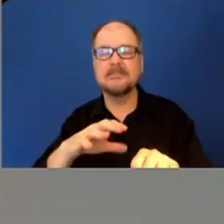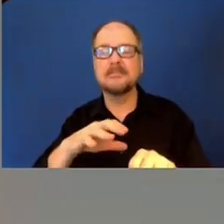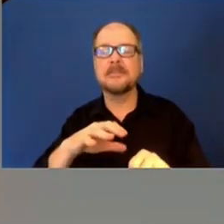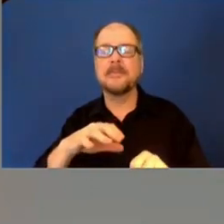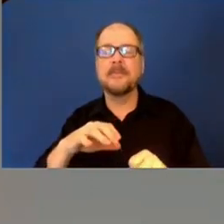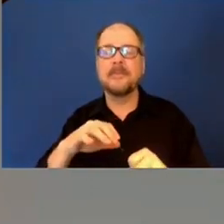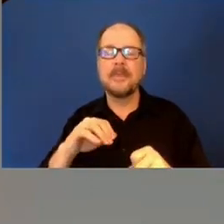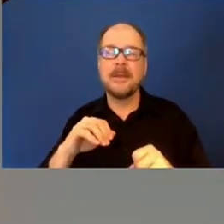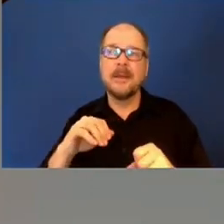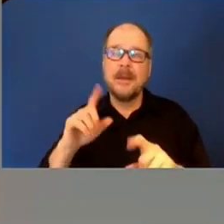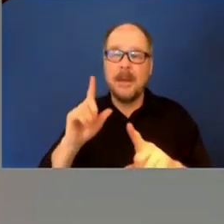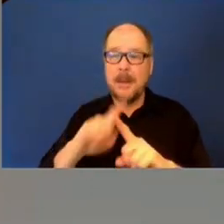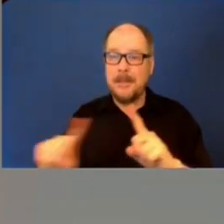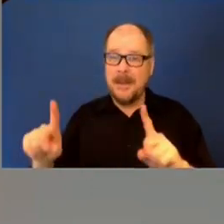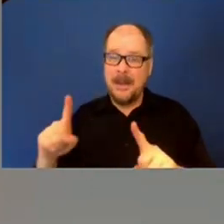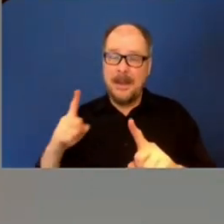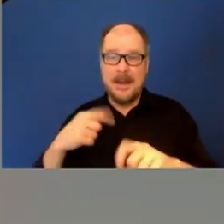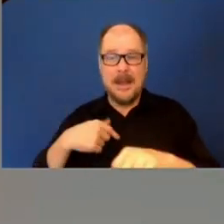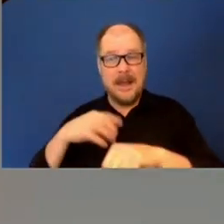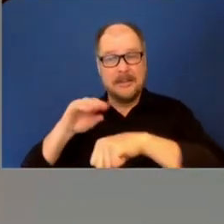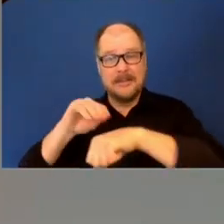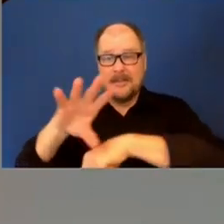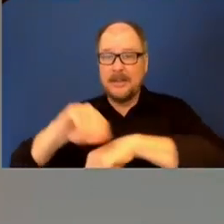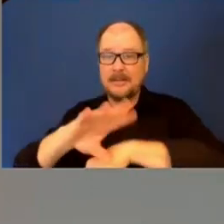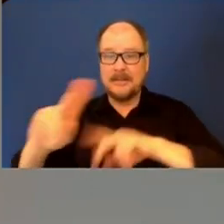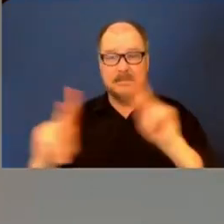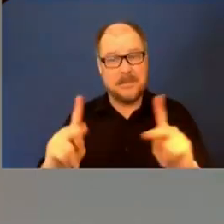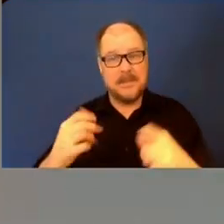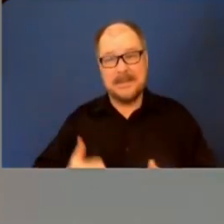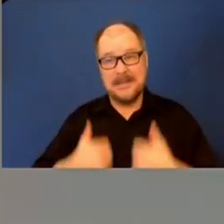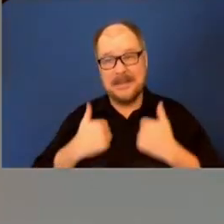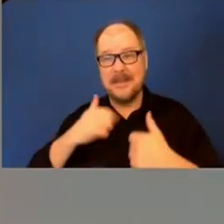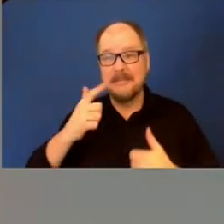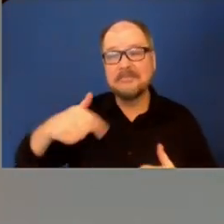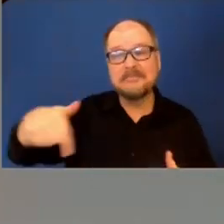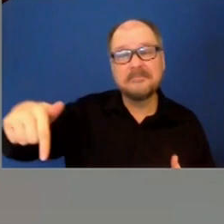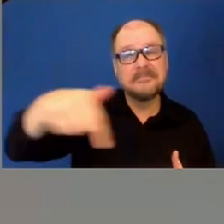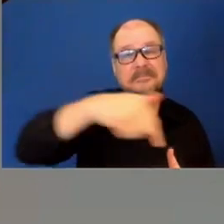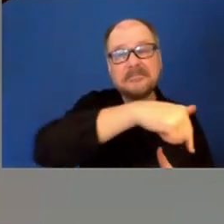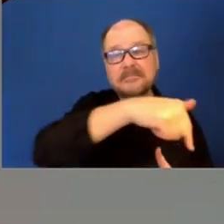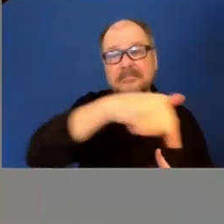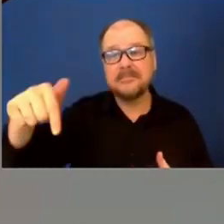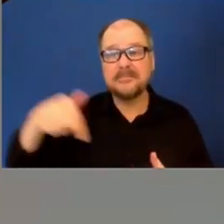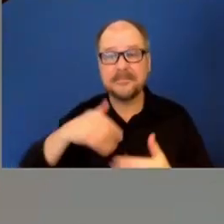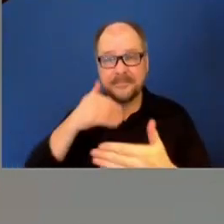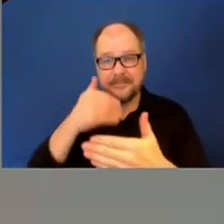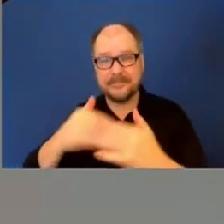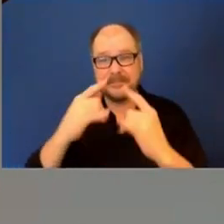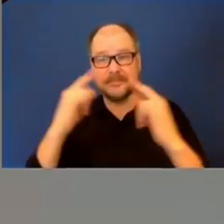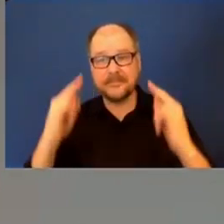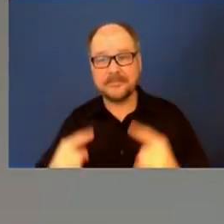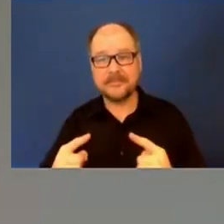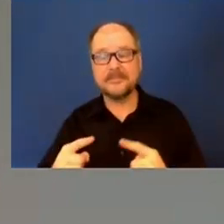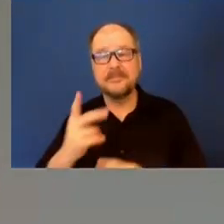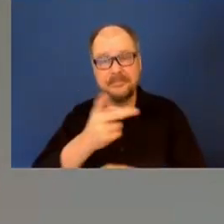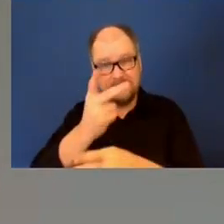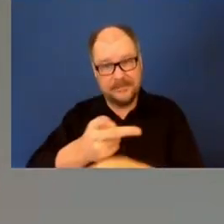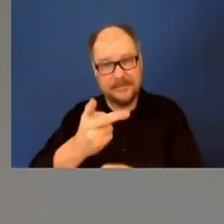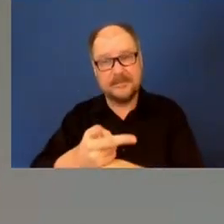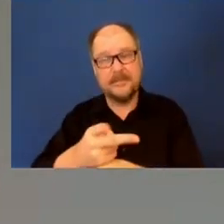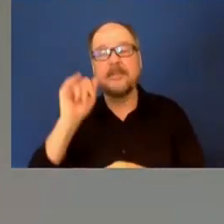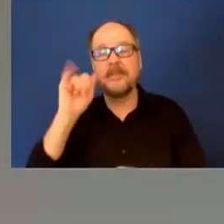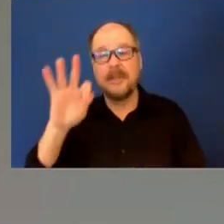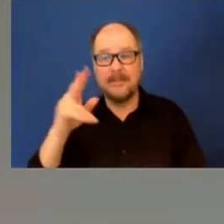advise folks that live around the area just to be aware of their surroundings. And if they see